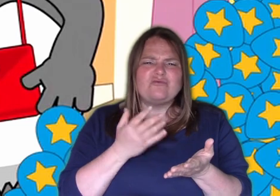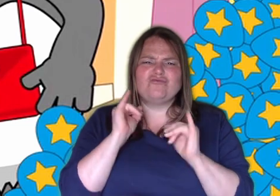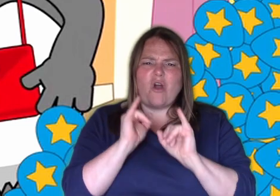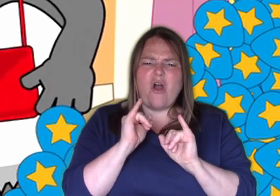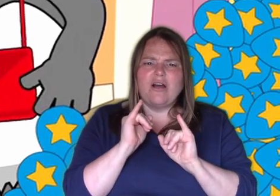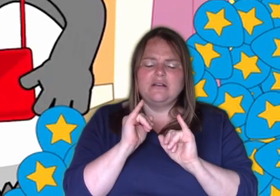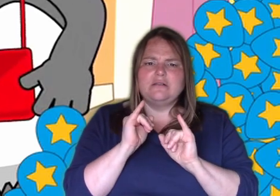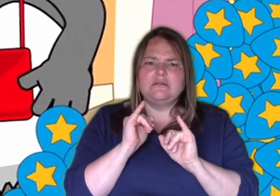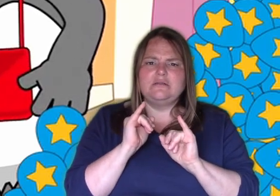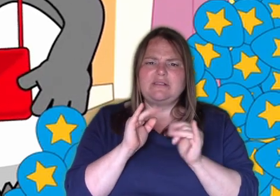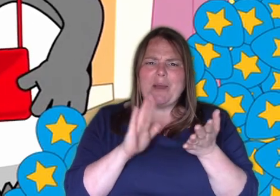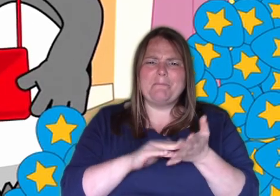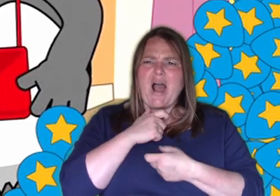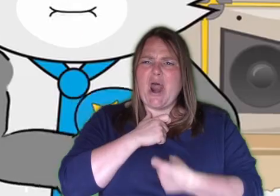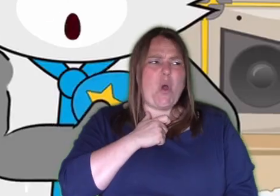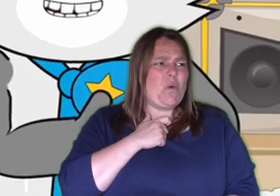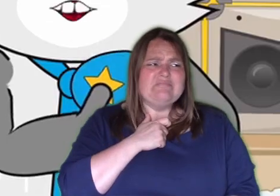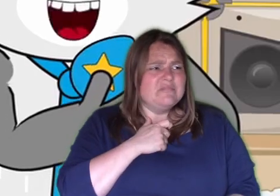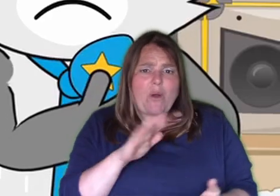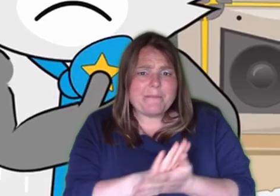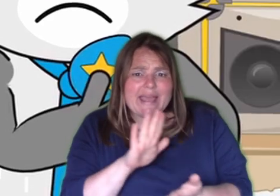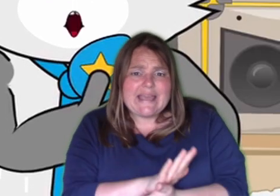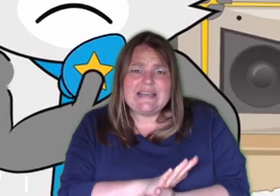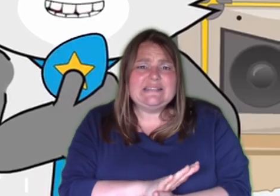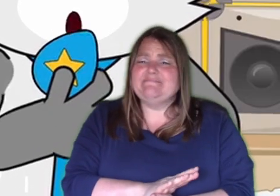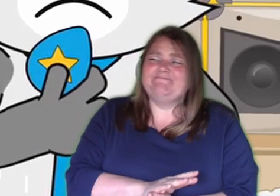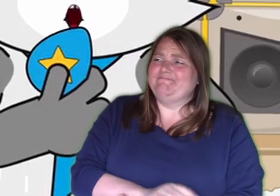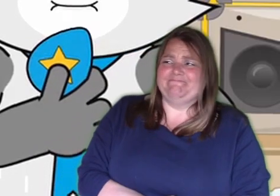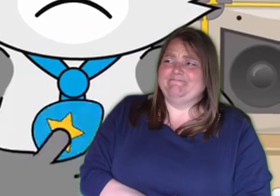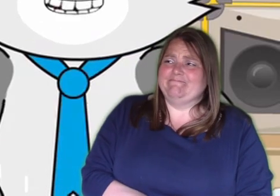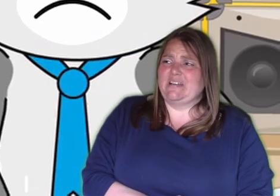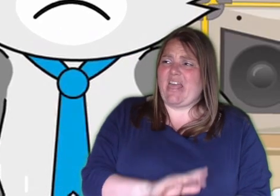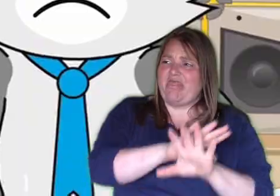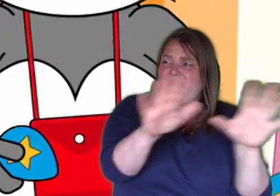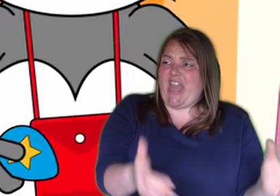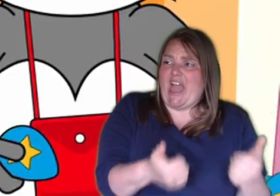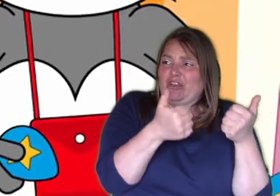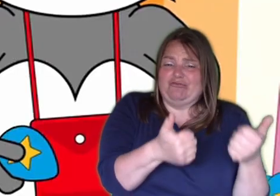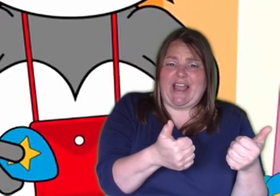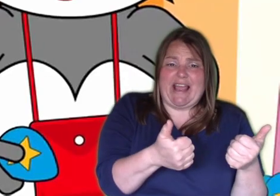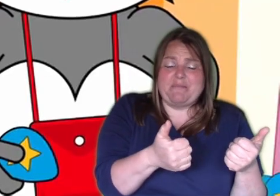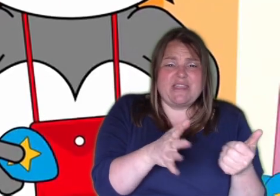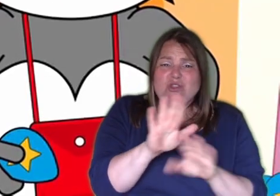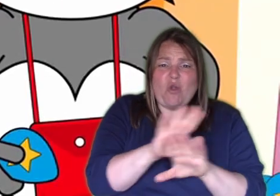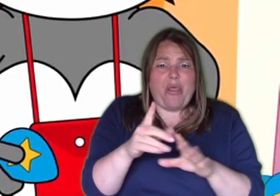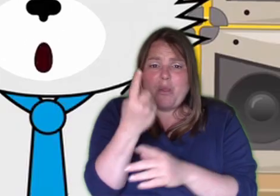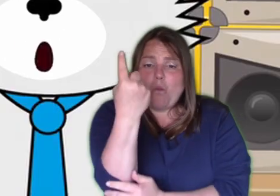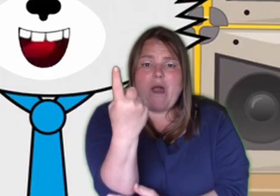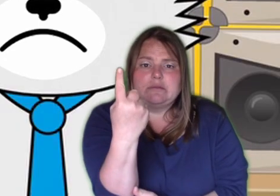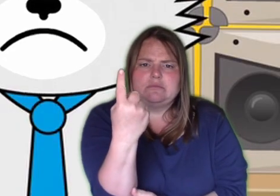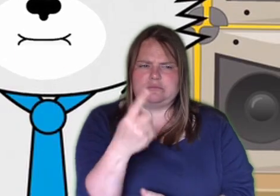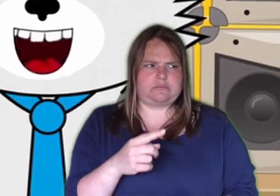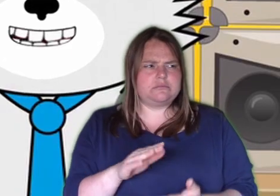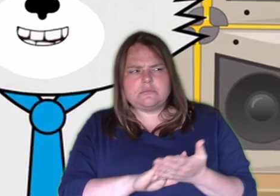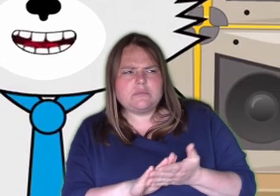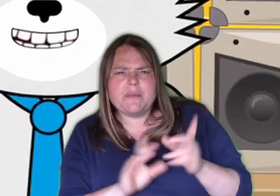What's the problem? Well, they're great, but they aren't the one. What do you mean, Milo? Well,